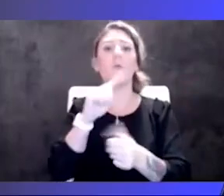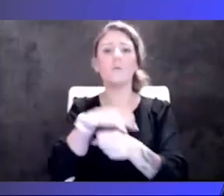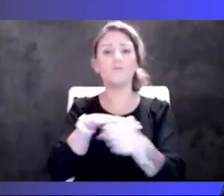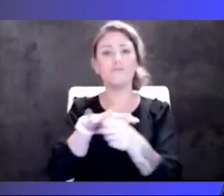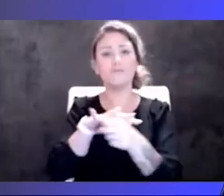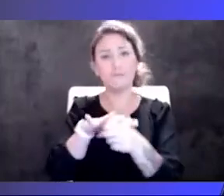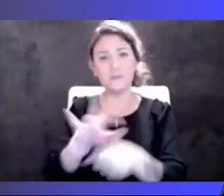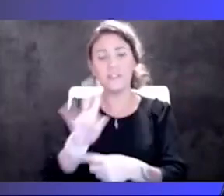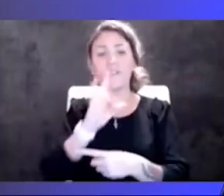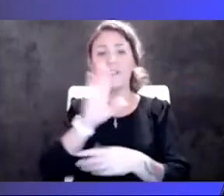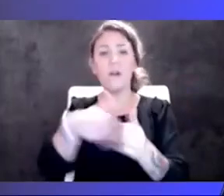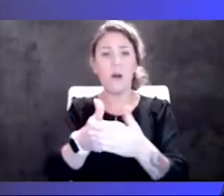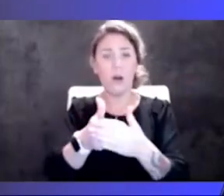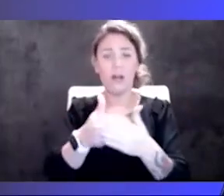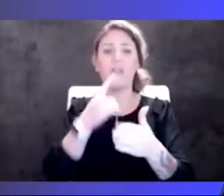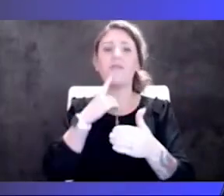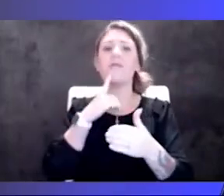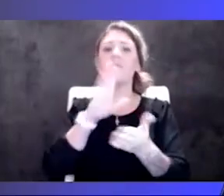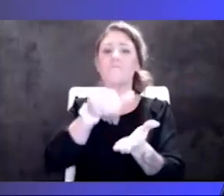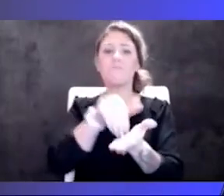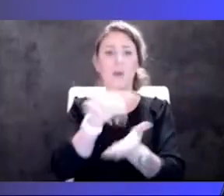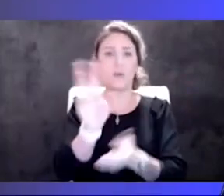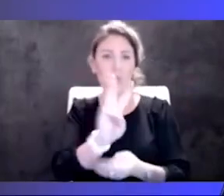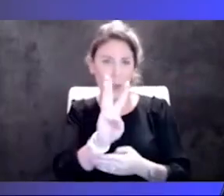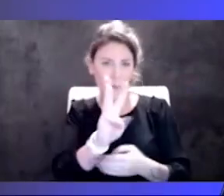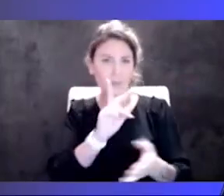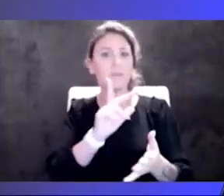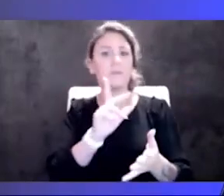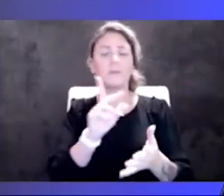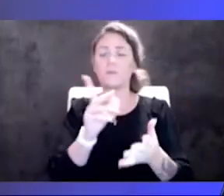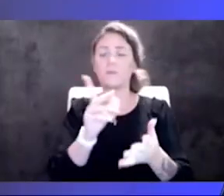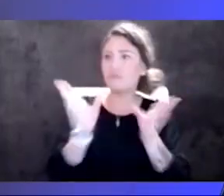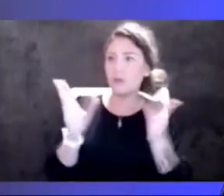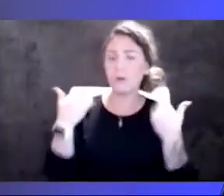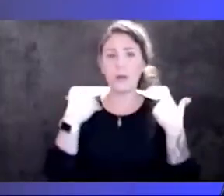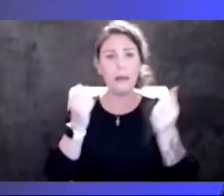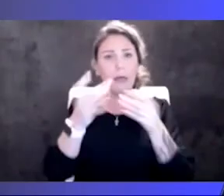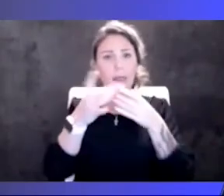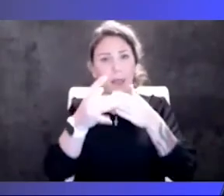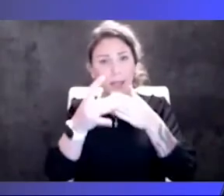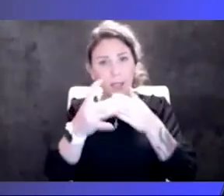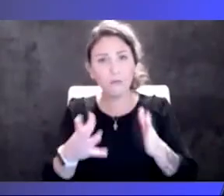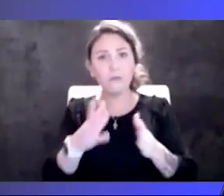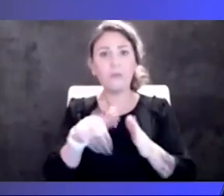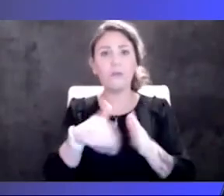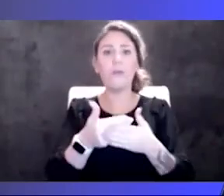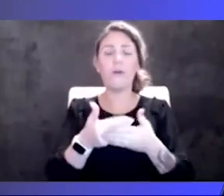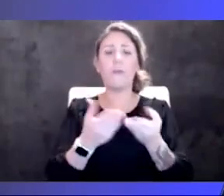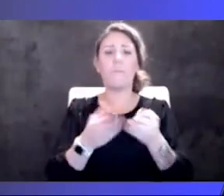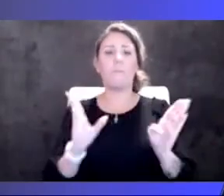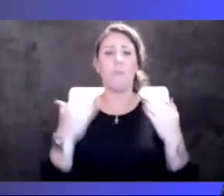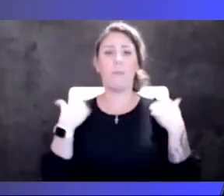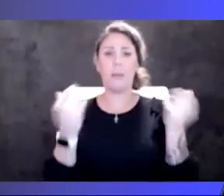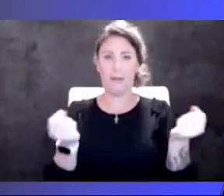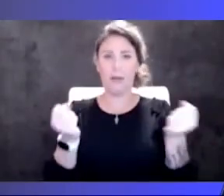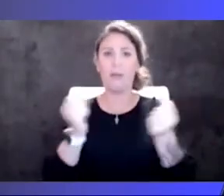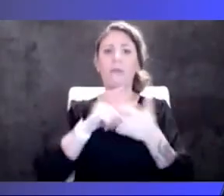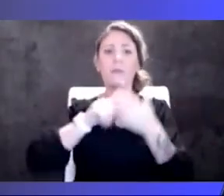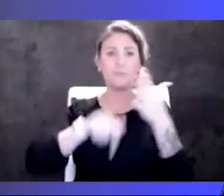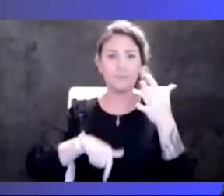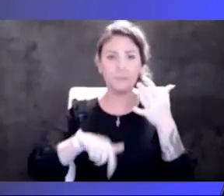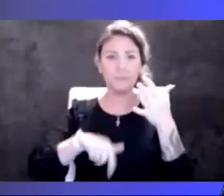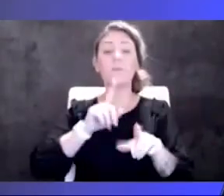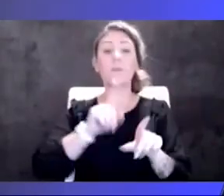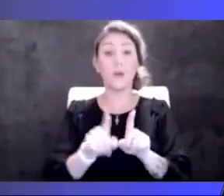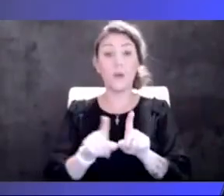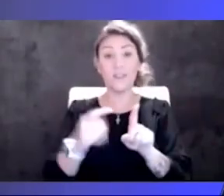and those are the states that I work generally with health leadership on all sorts of public health things. But we also have